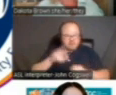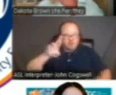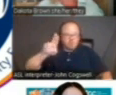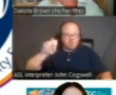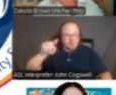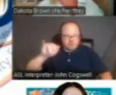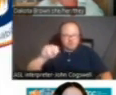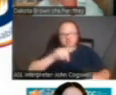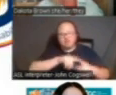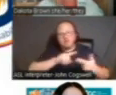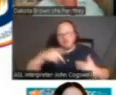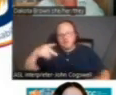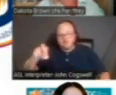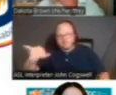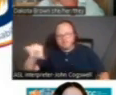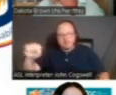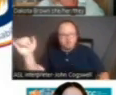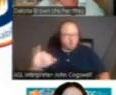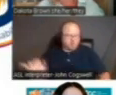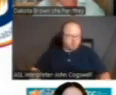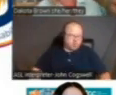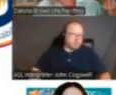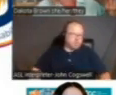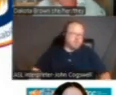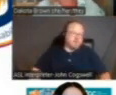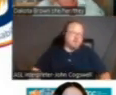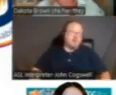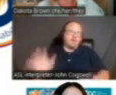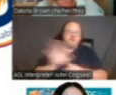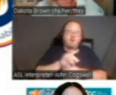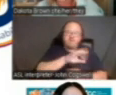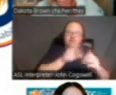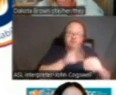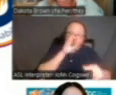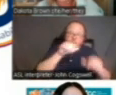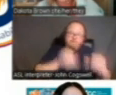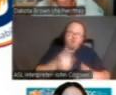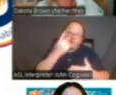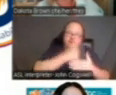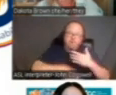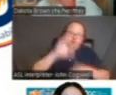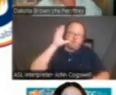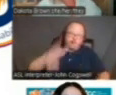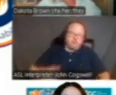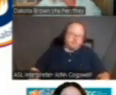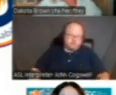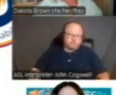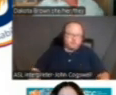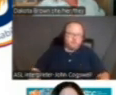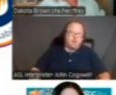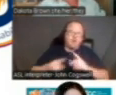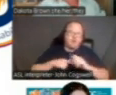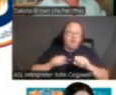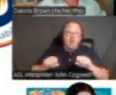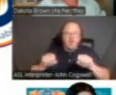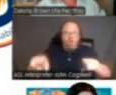in Paris also. So the video of this meeting will be posted next week and I'm going to launch this poll.